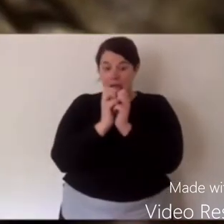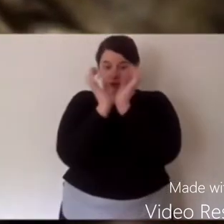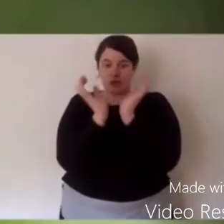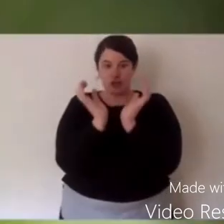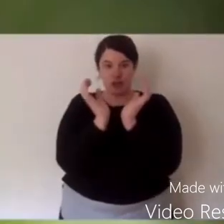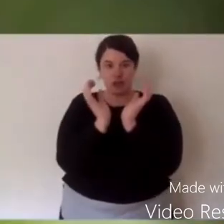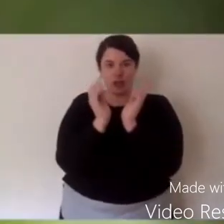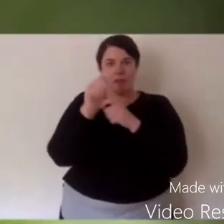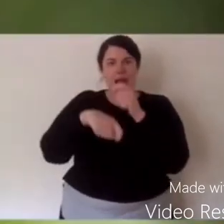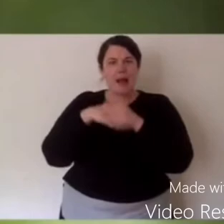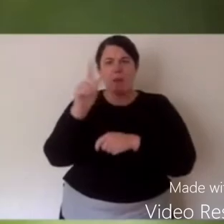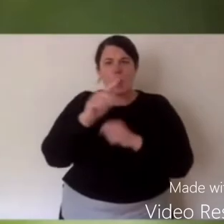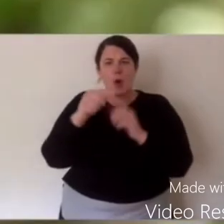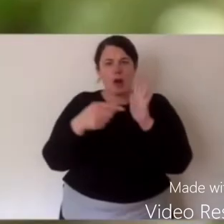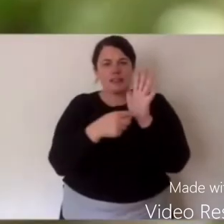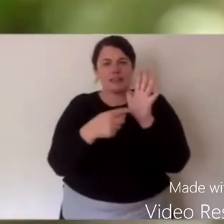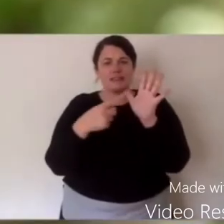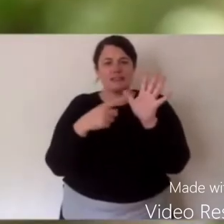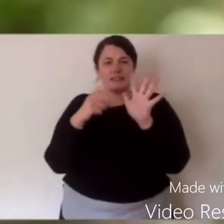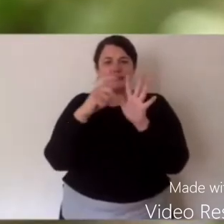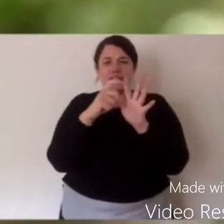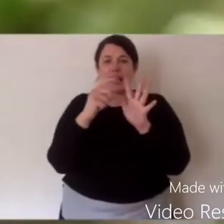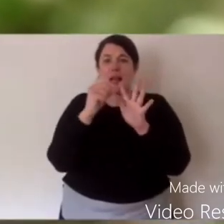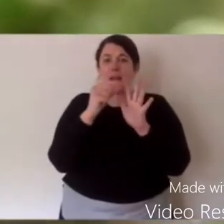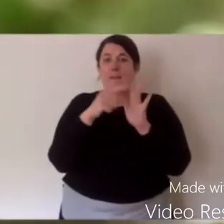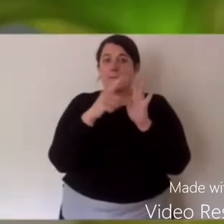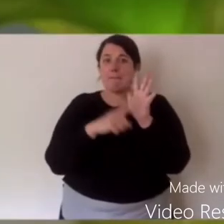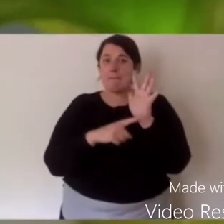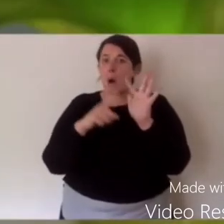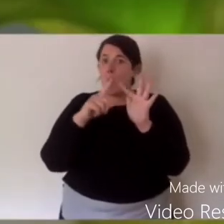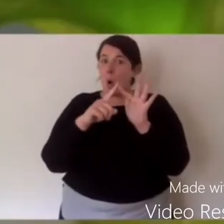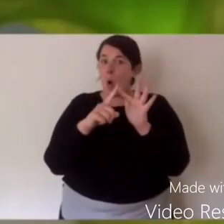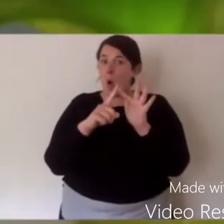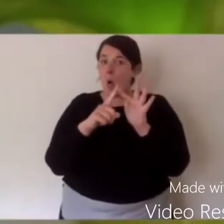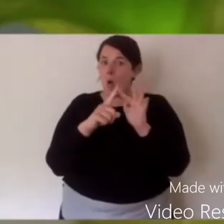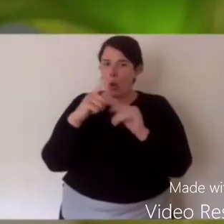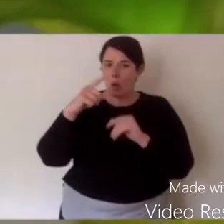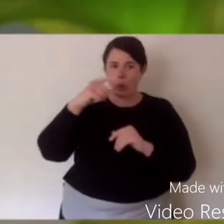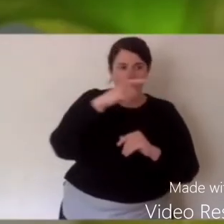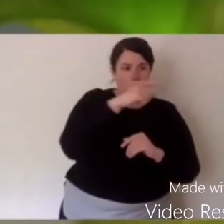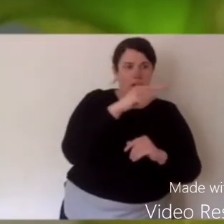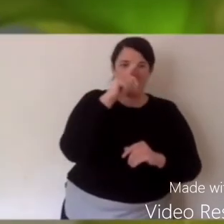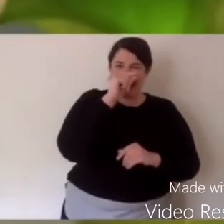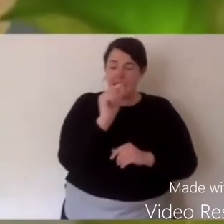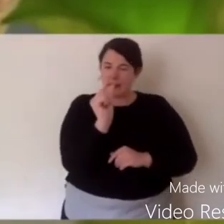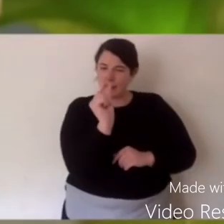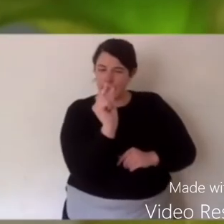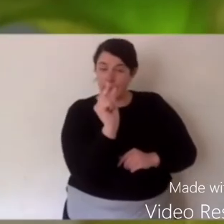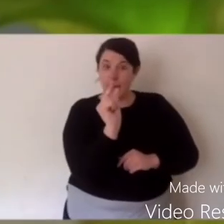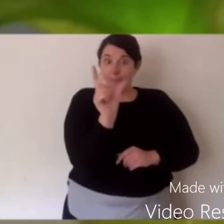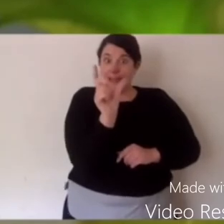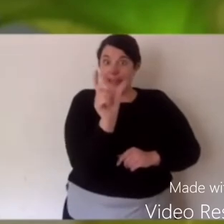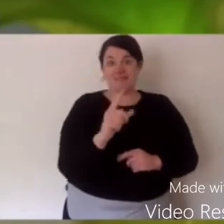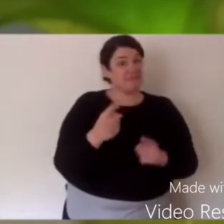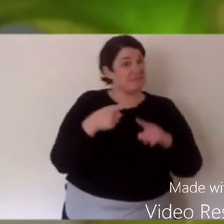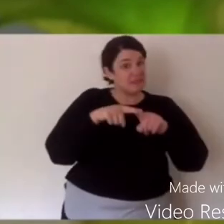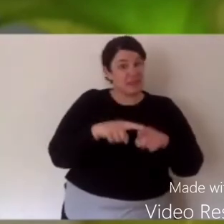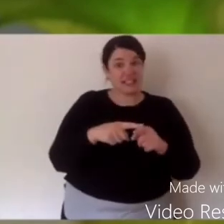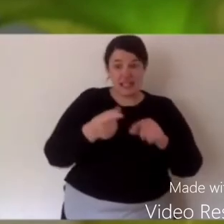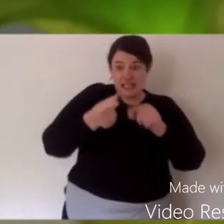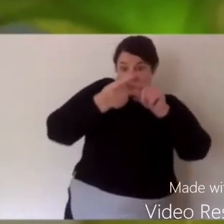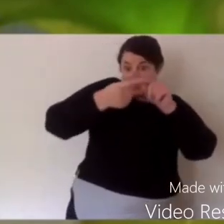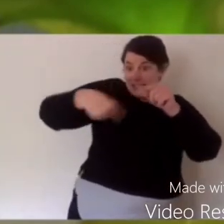eggs hatch, and they're tadpoles. Now, tadpoles can be as big as my thumb, or as small as the end of a pin.